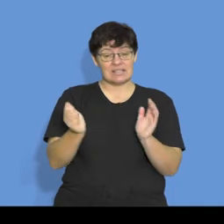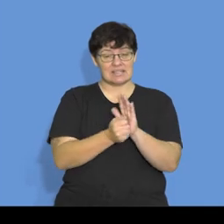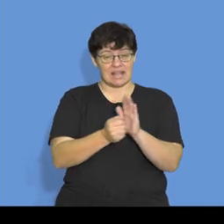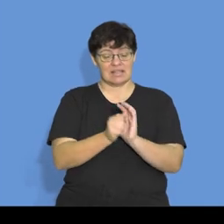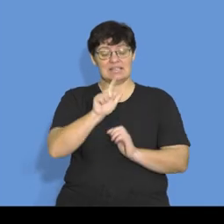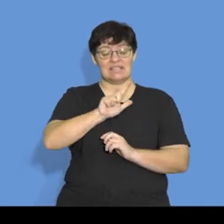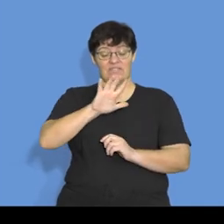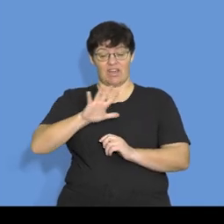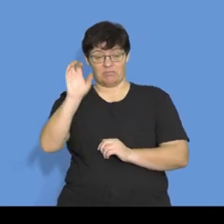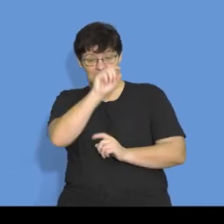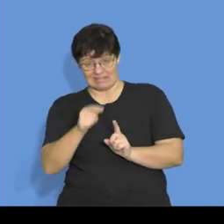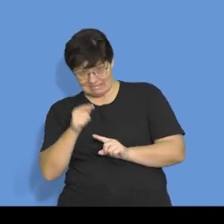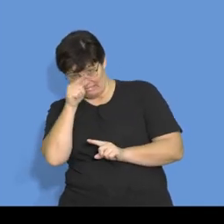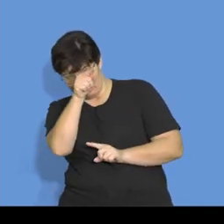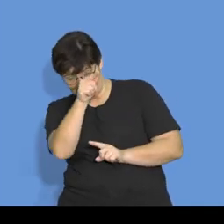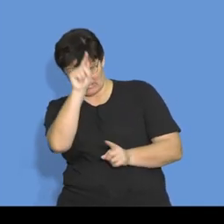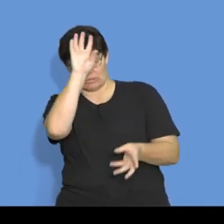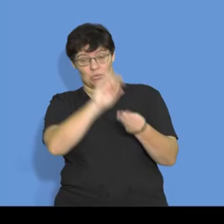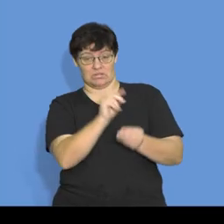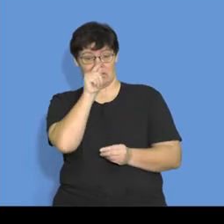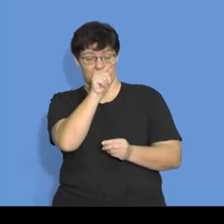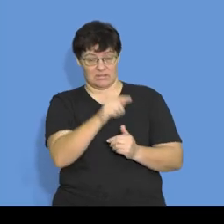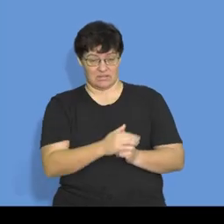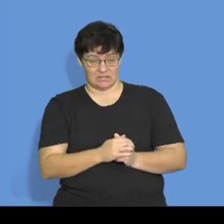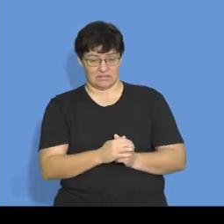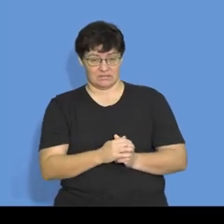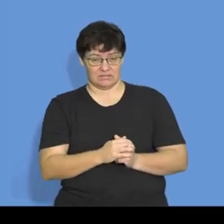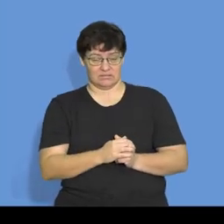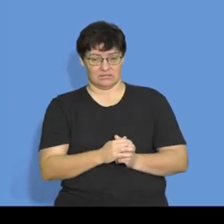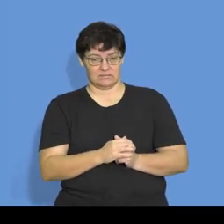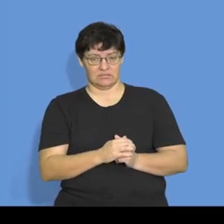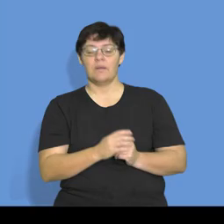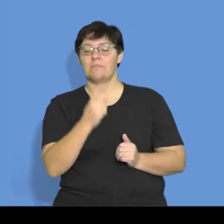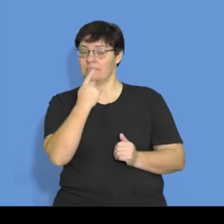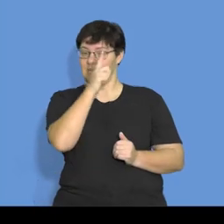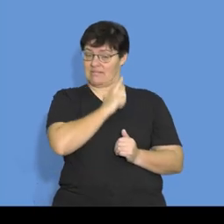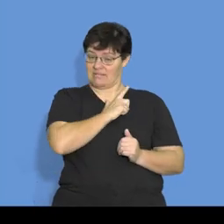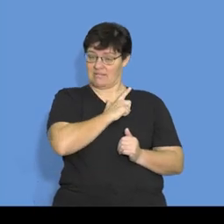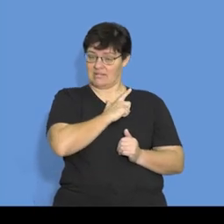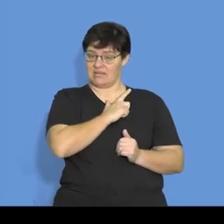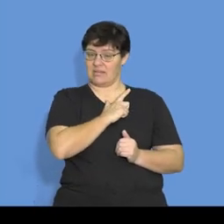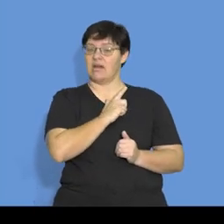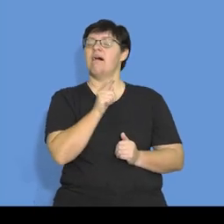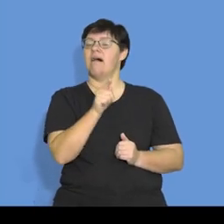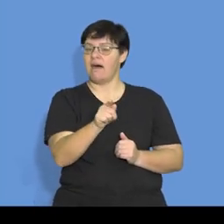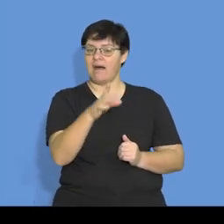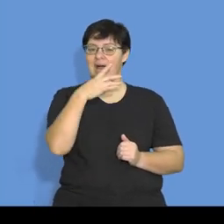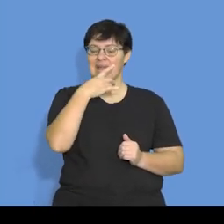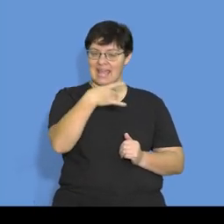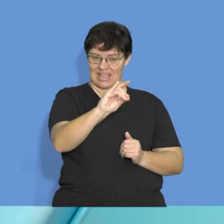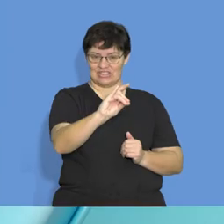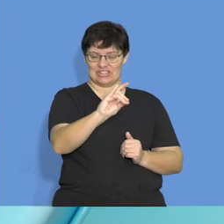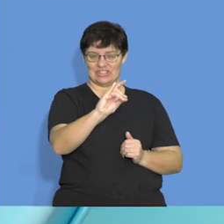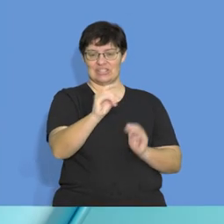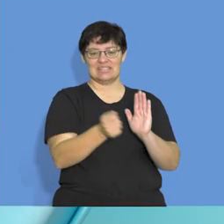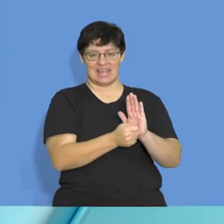% of the total sale. Clearly, giving you an indication that your cash sale has to